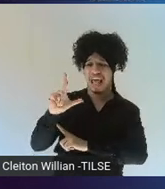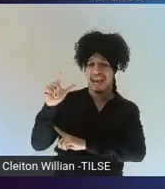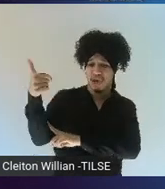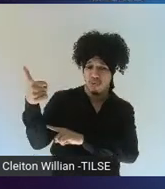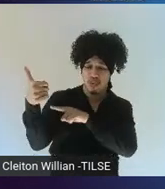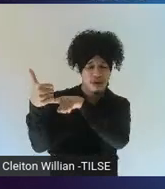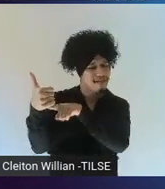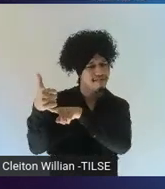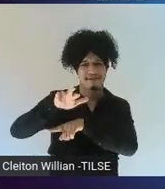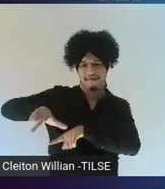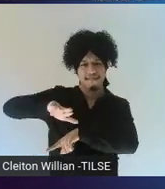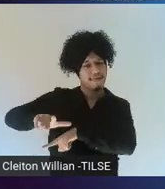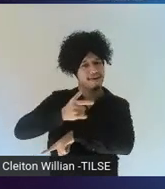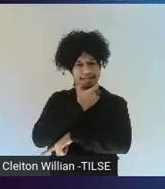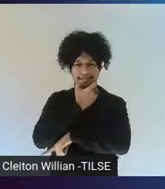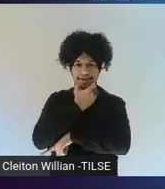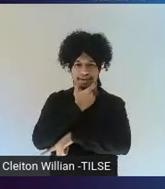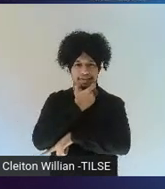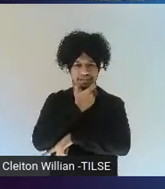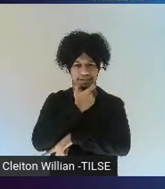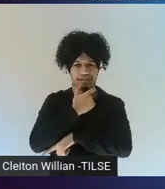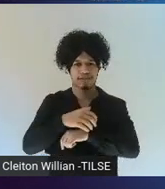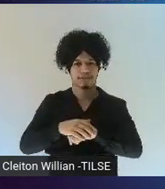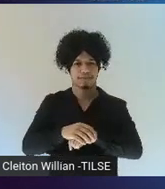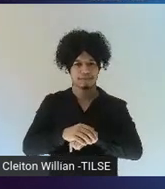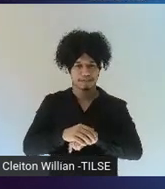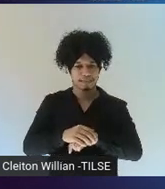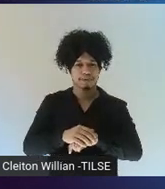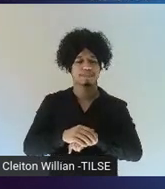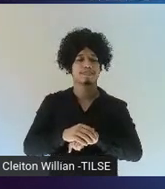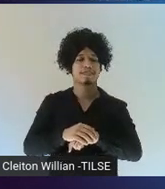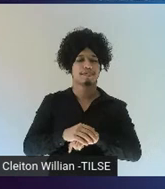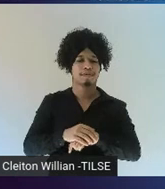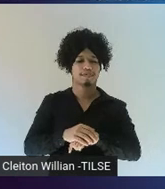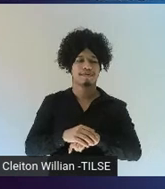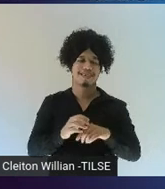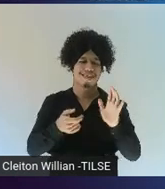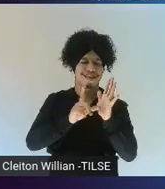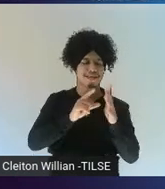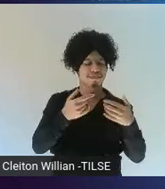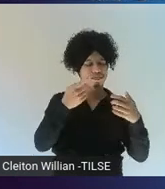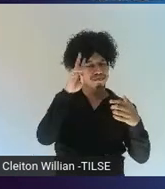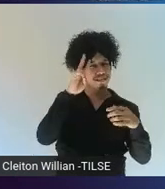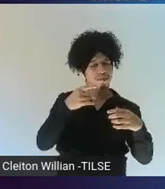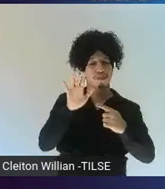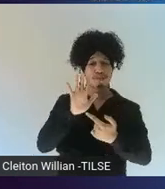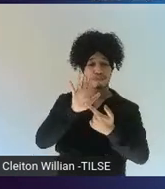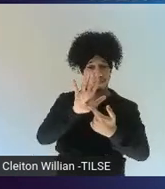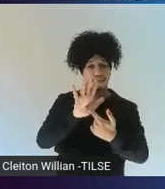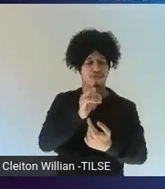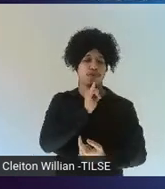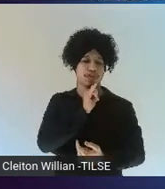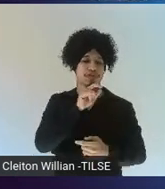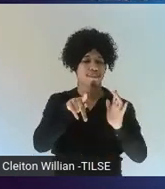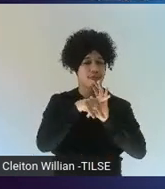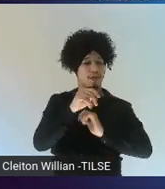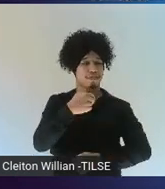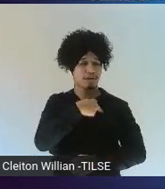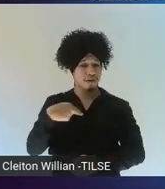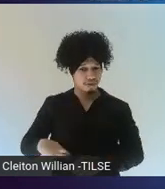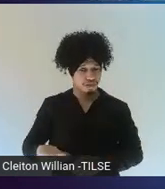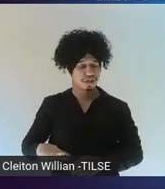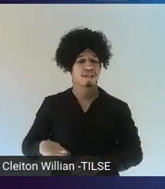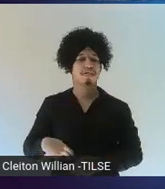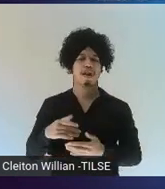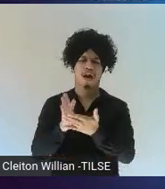also had overseas study experience, much like the Chinese example. There are relatively few EMI programs